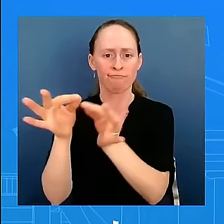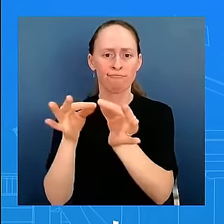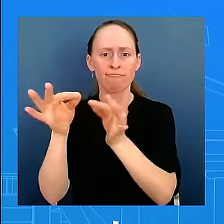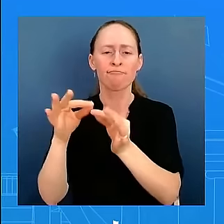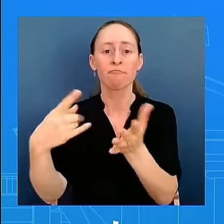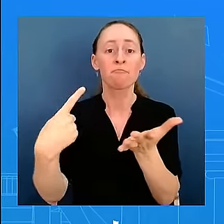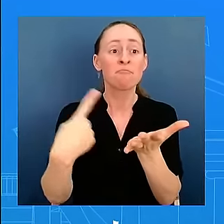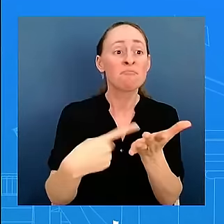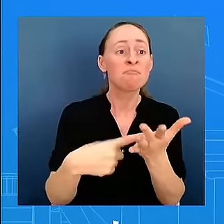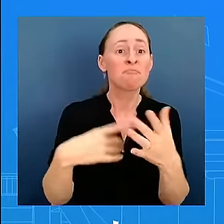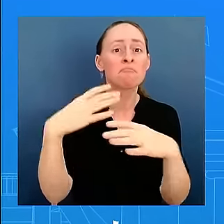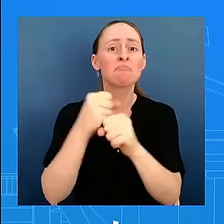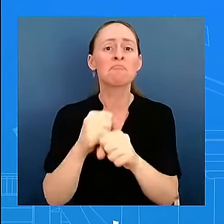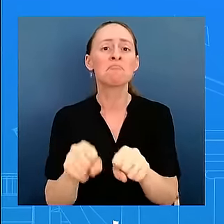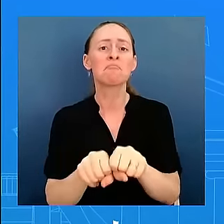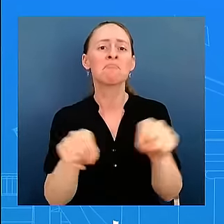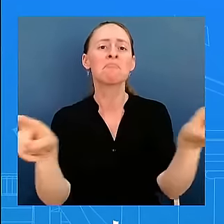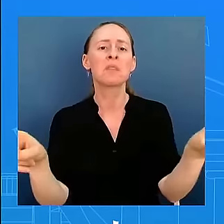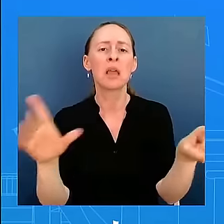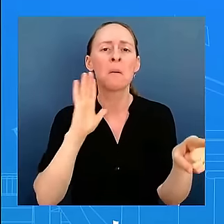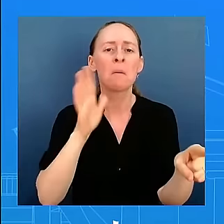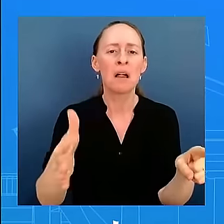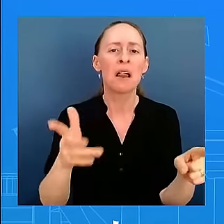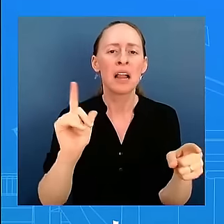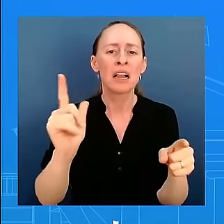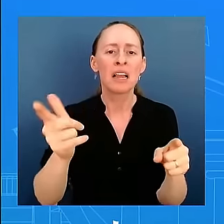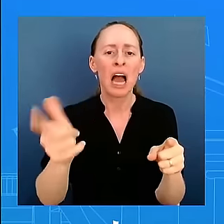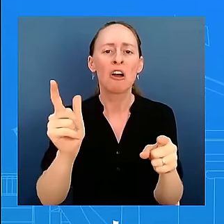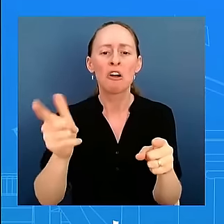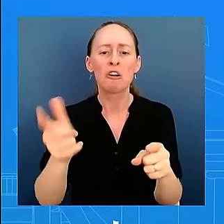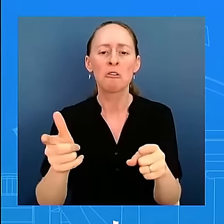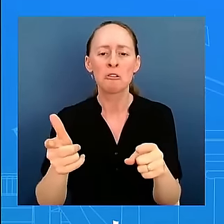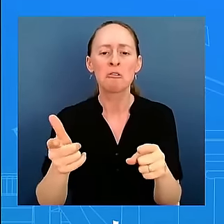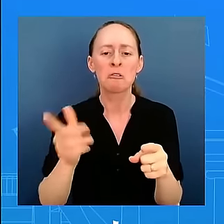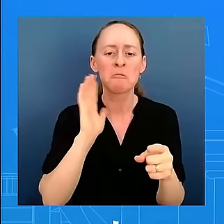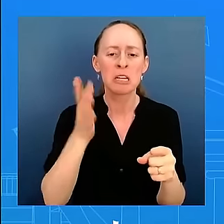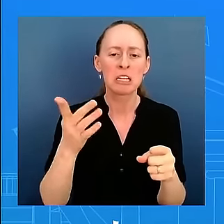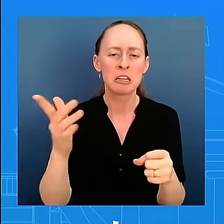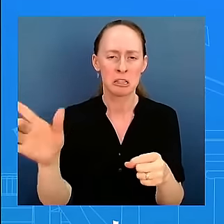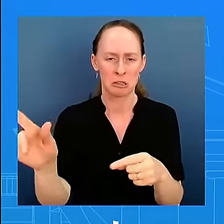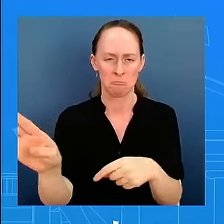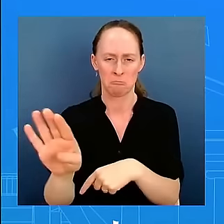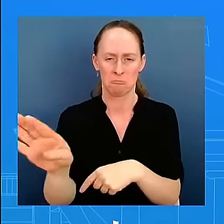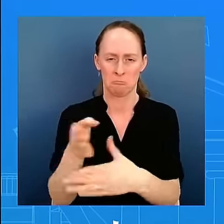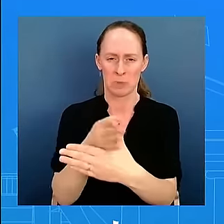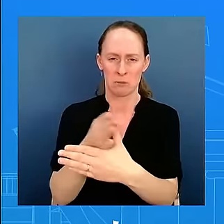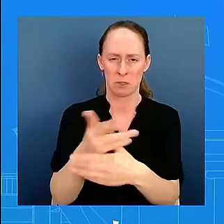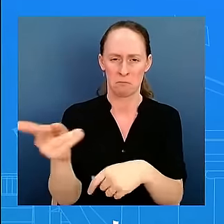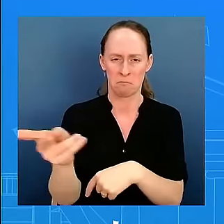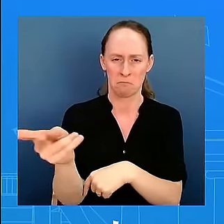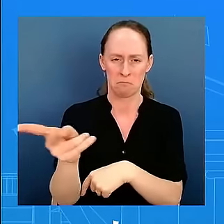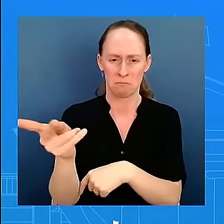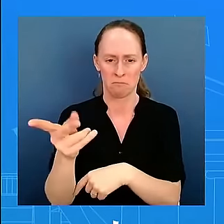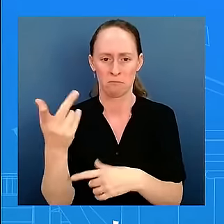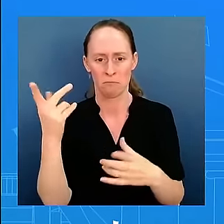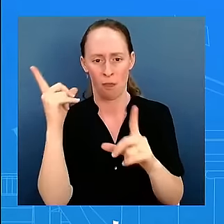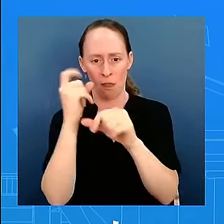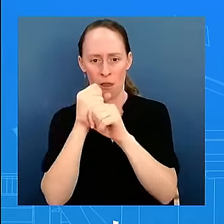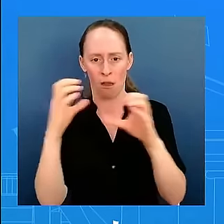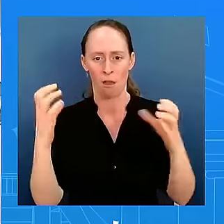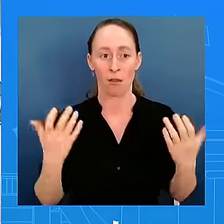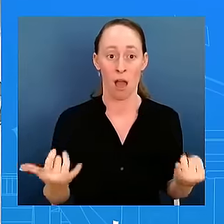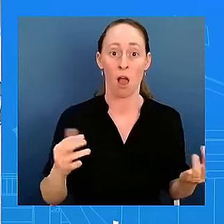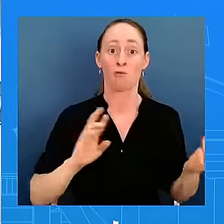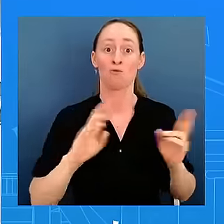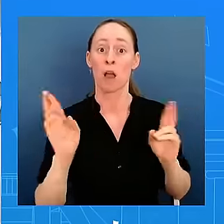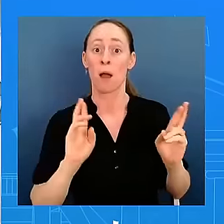minister is going right now, and that will, I'm sure, inform her conversation, but I'm not going to get more detail than that. And just